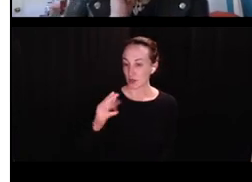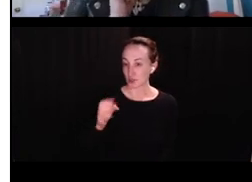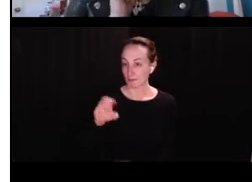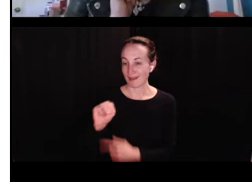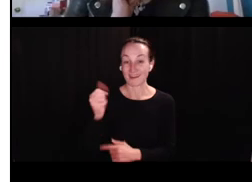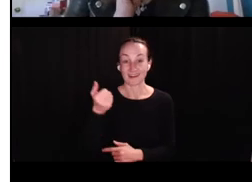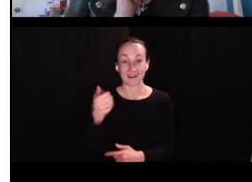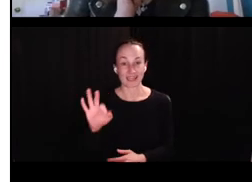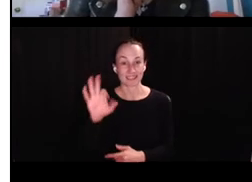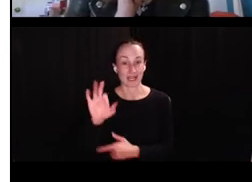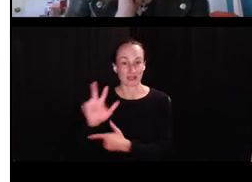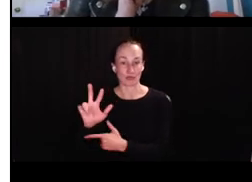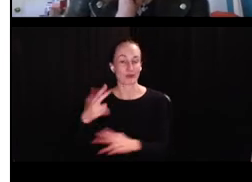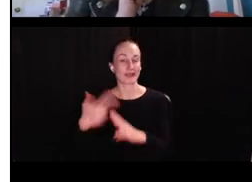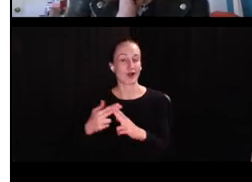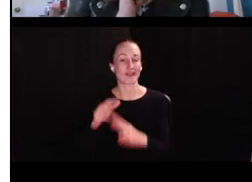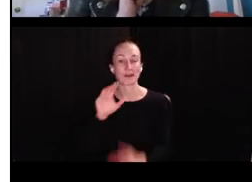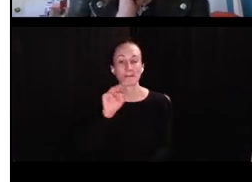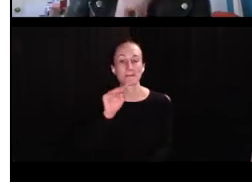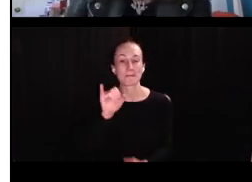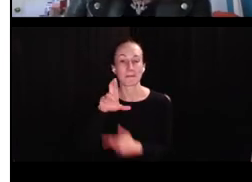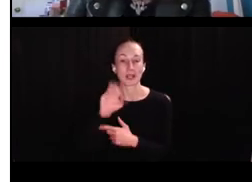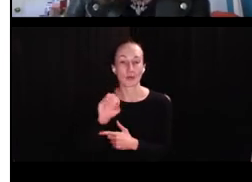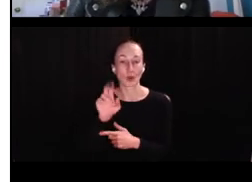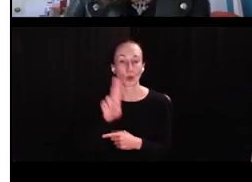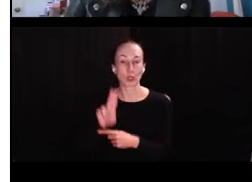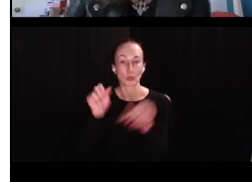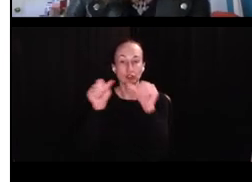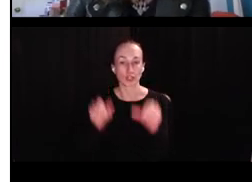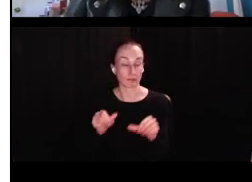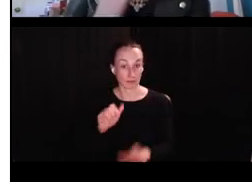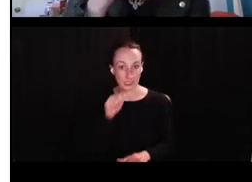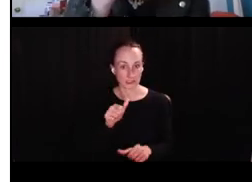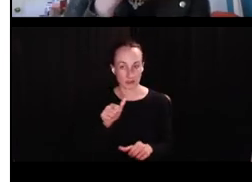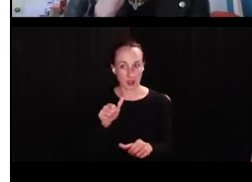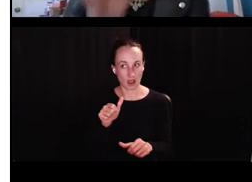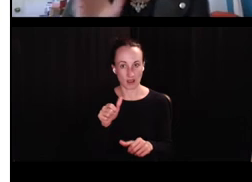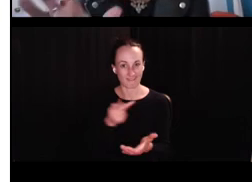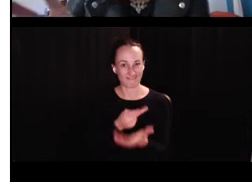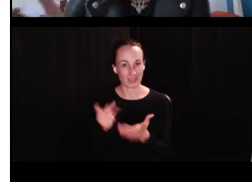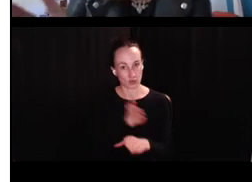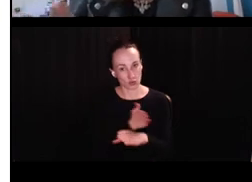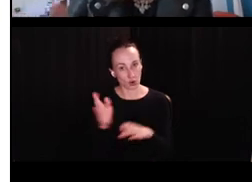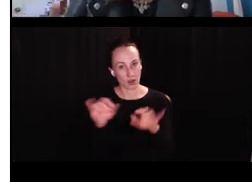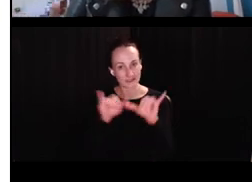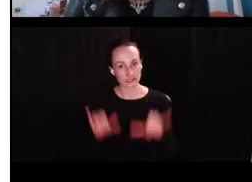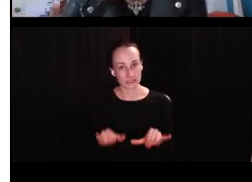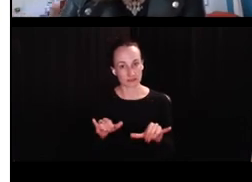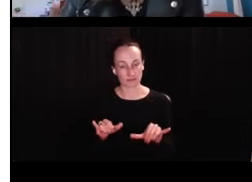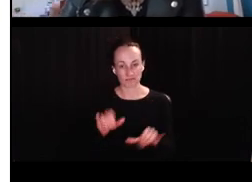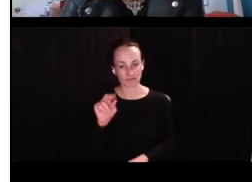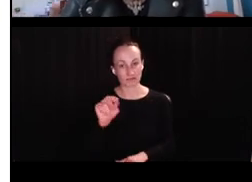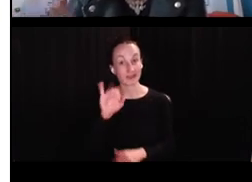was, uh, Marchman, 1993, that said, they called them micro U shapes. Um, this is not a system-wide failure.